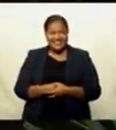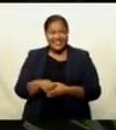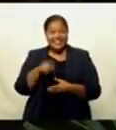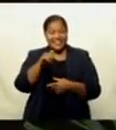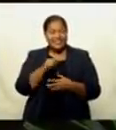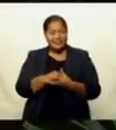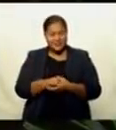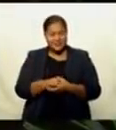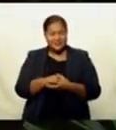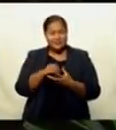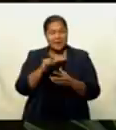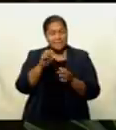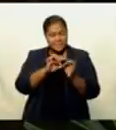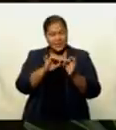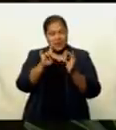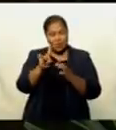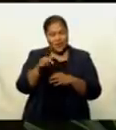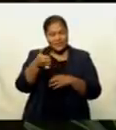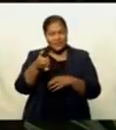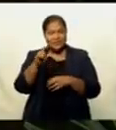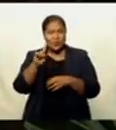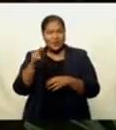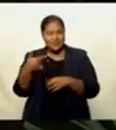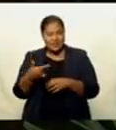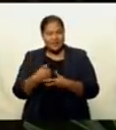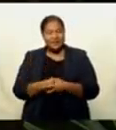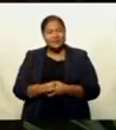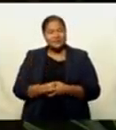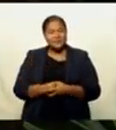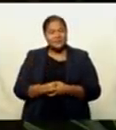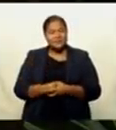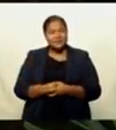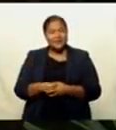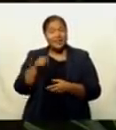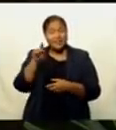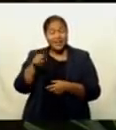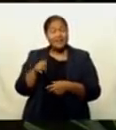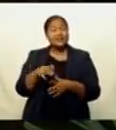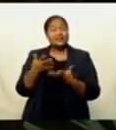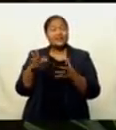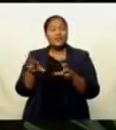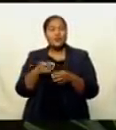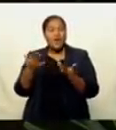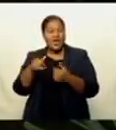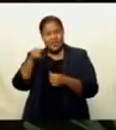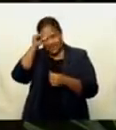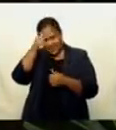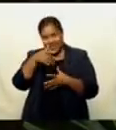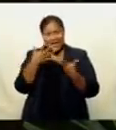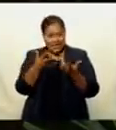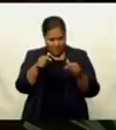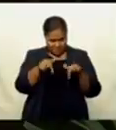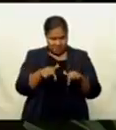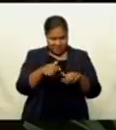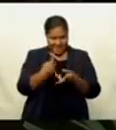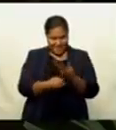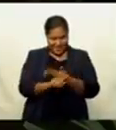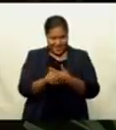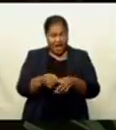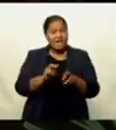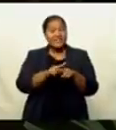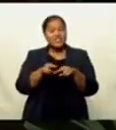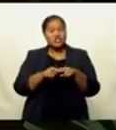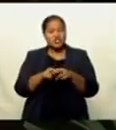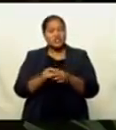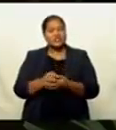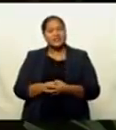.1.617.2. And that variant is currently moving around or circulating